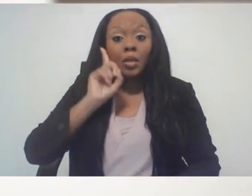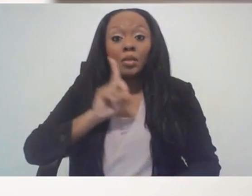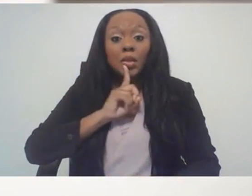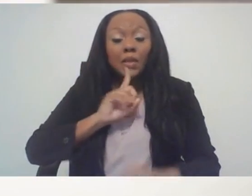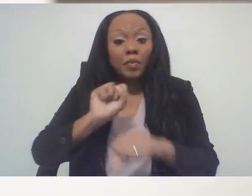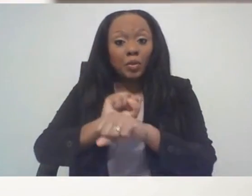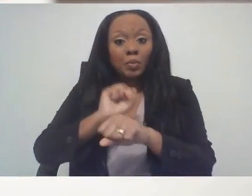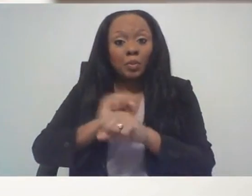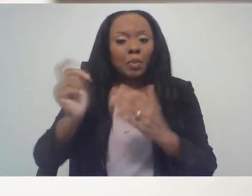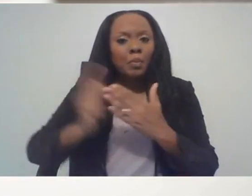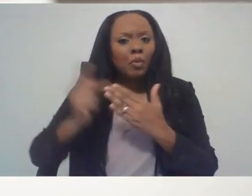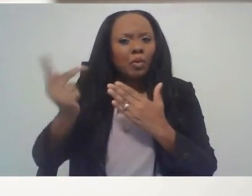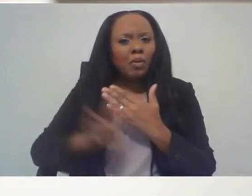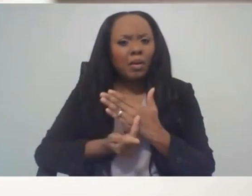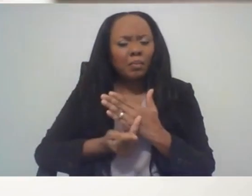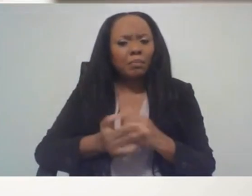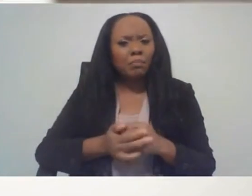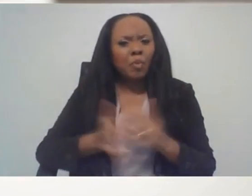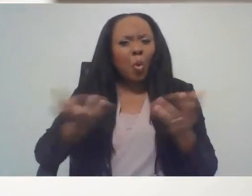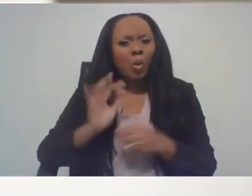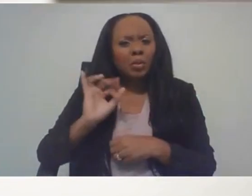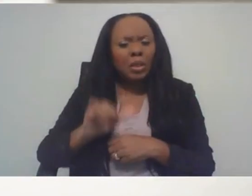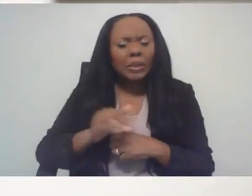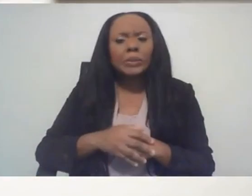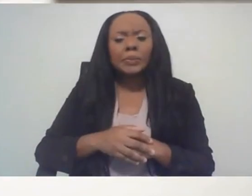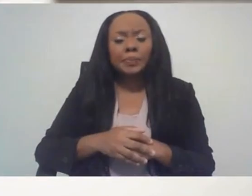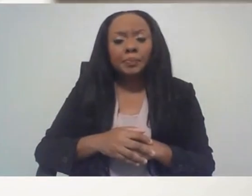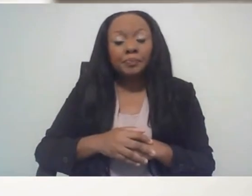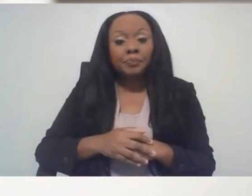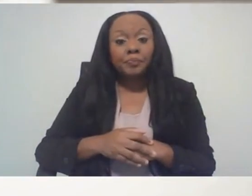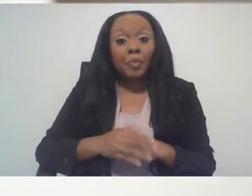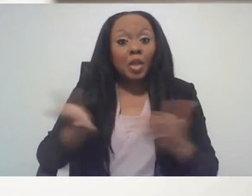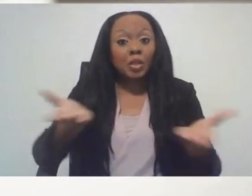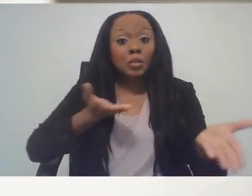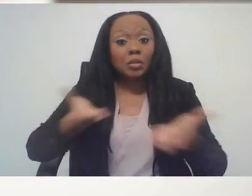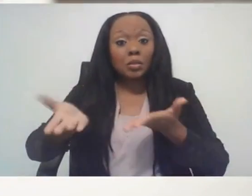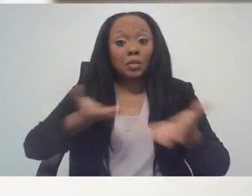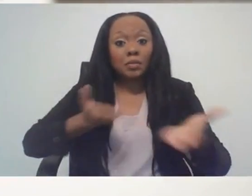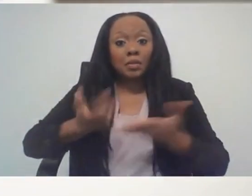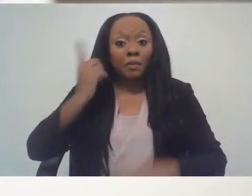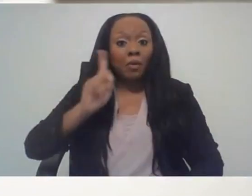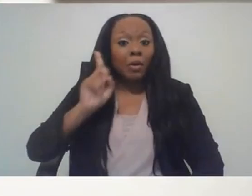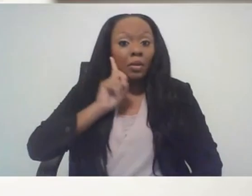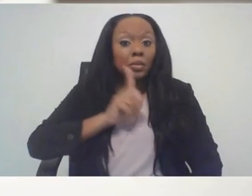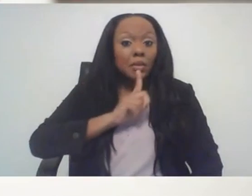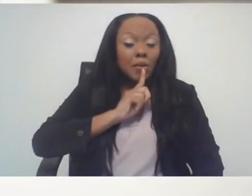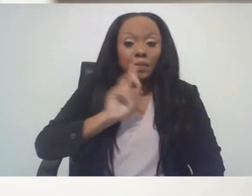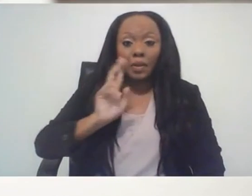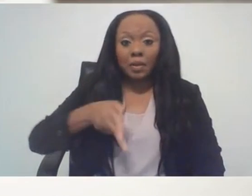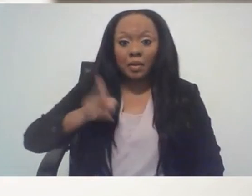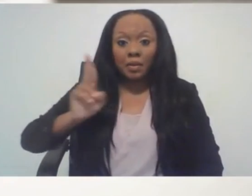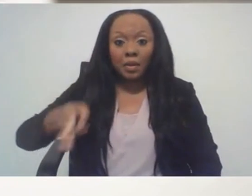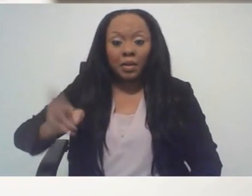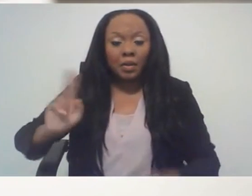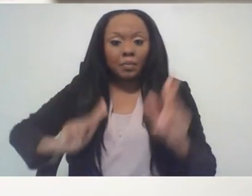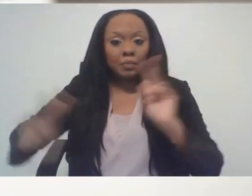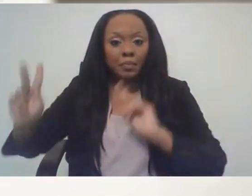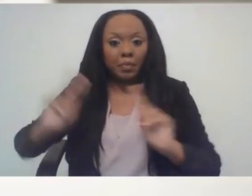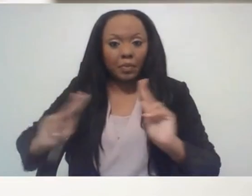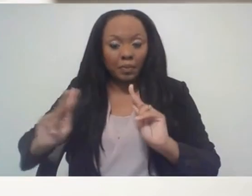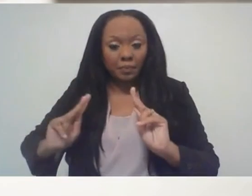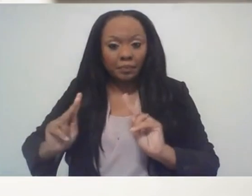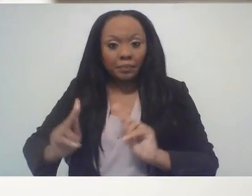The Deaf Empowerment Program is a consolidation of services for the deaf and the hard of hearing